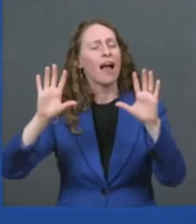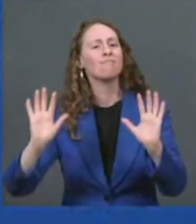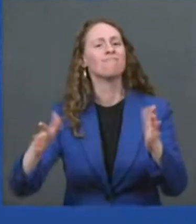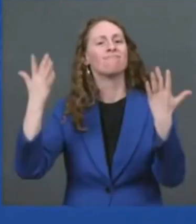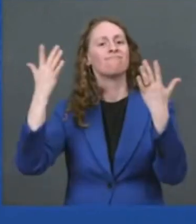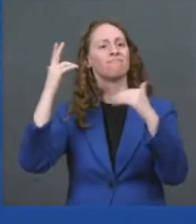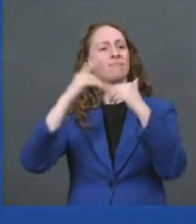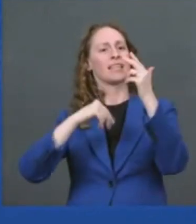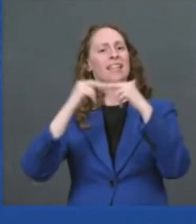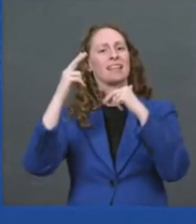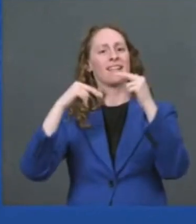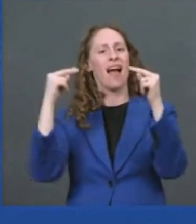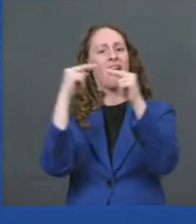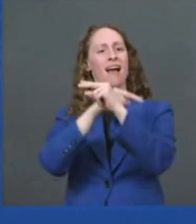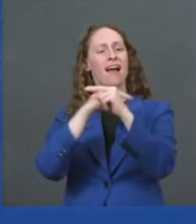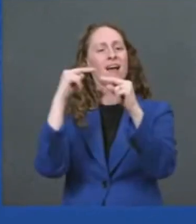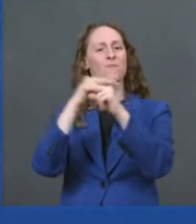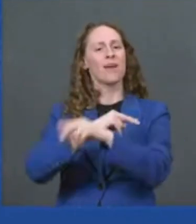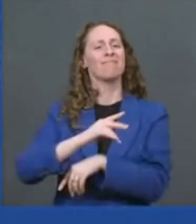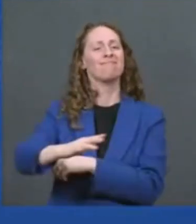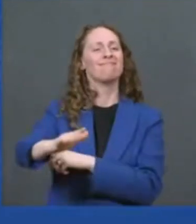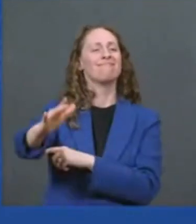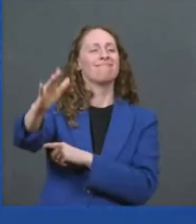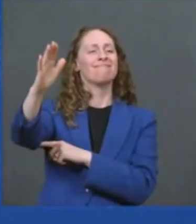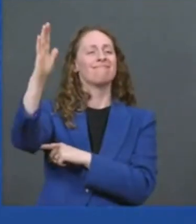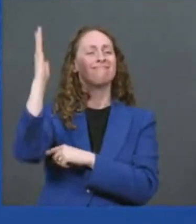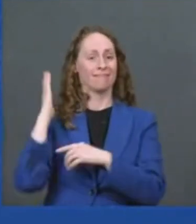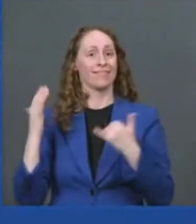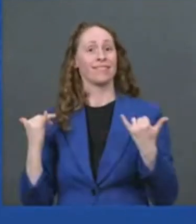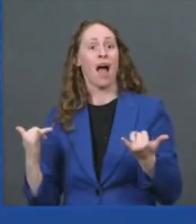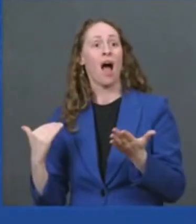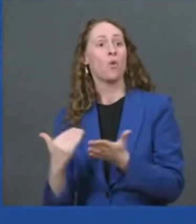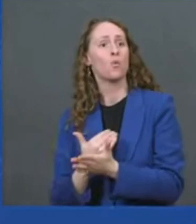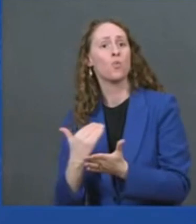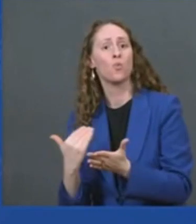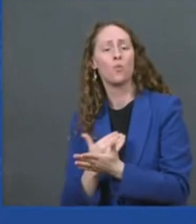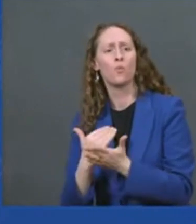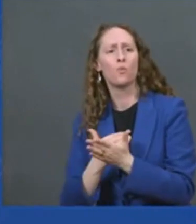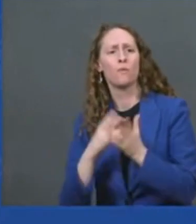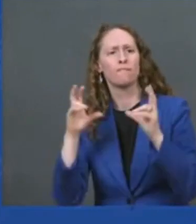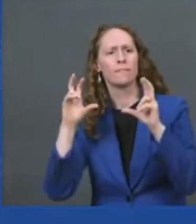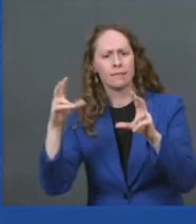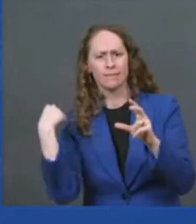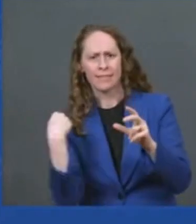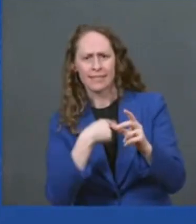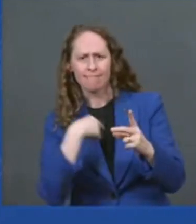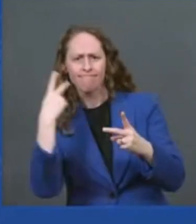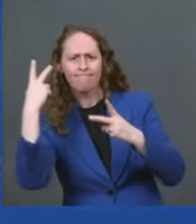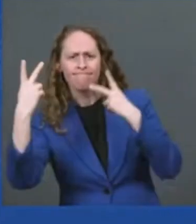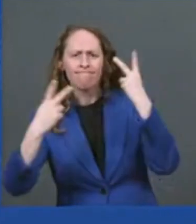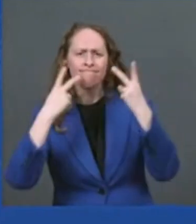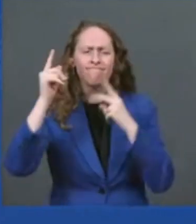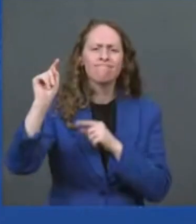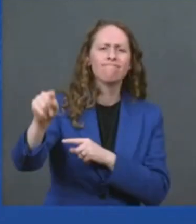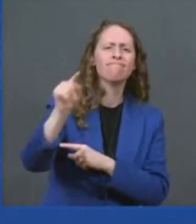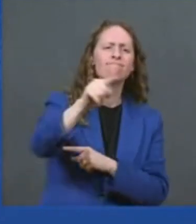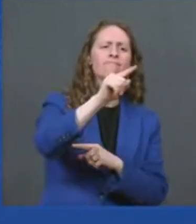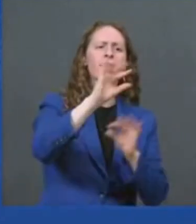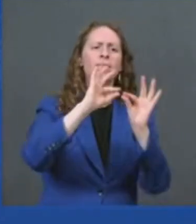of running the family car or driving to work from the fluctuations of the price per barrel of foreign oil